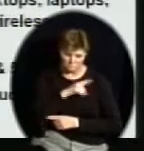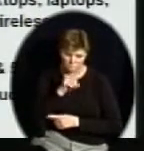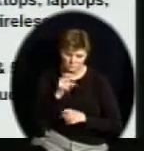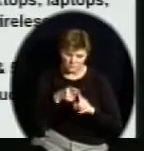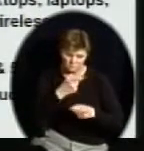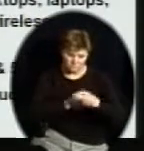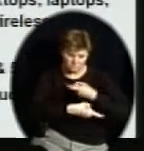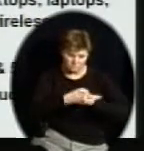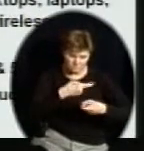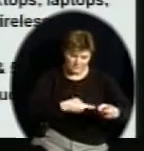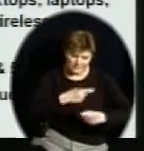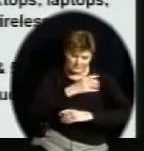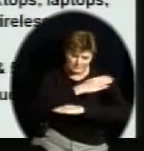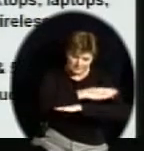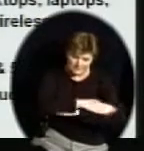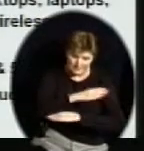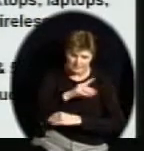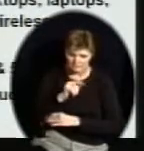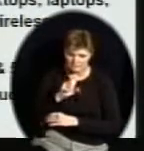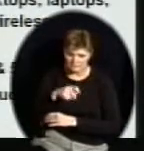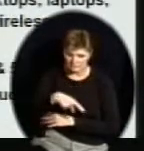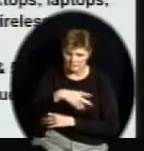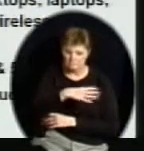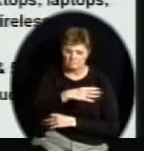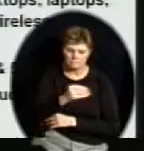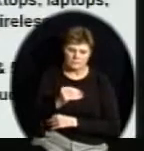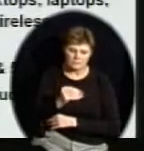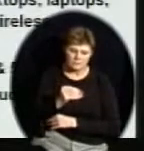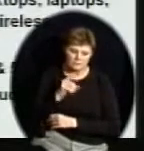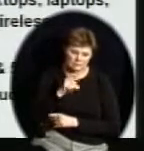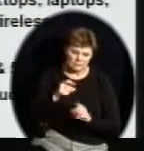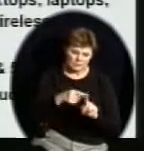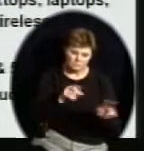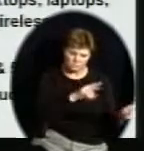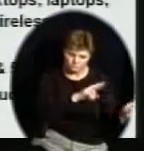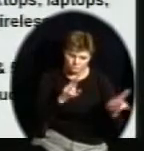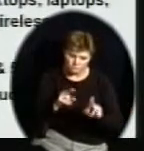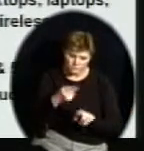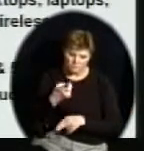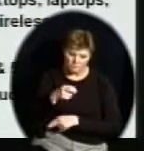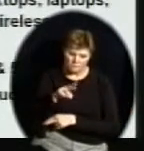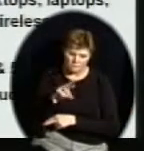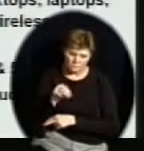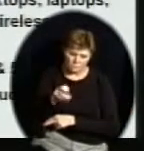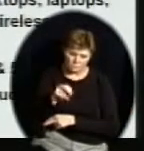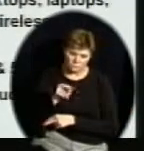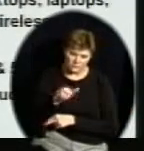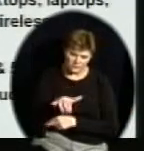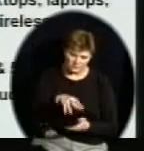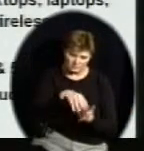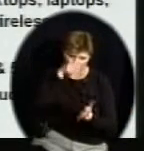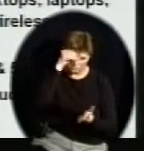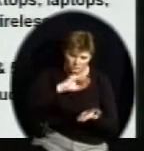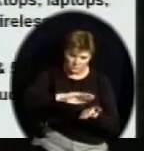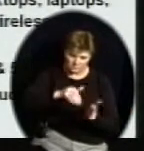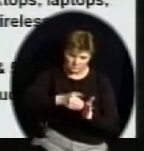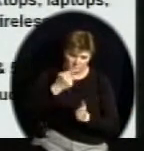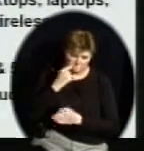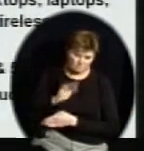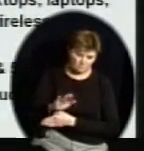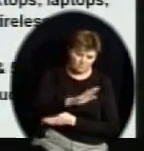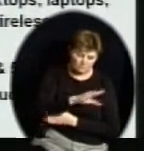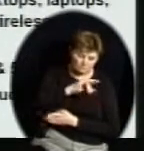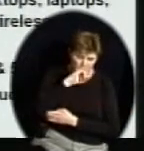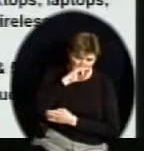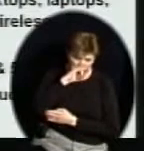infrastructure, making sure that we prepared Harmony Early Childhood Learning Center for all the technology that they would need for staff and